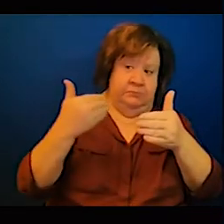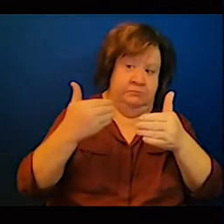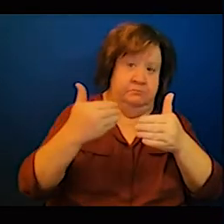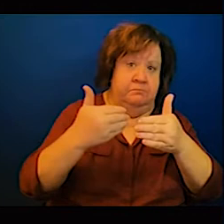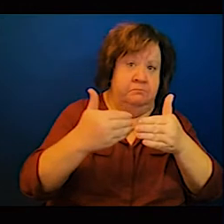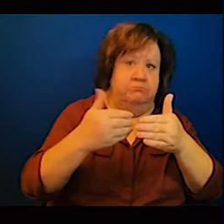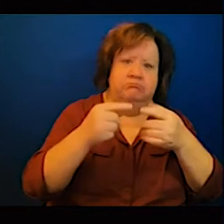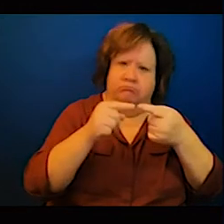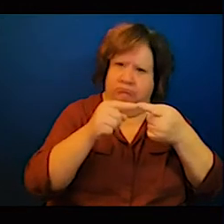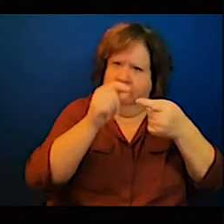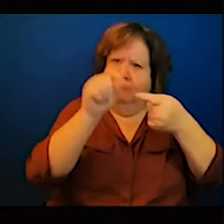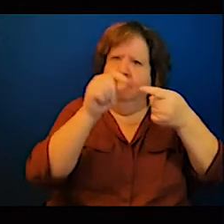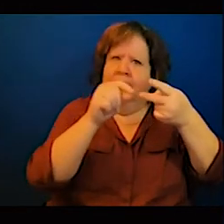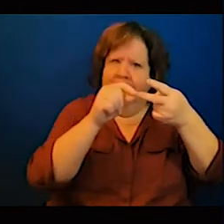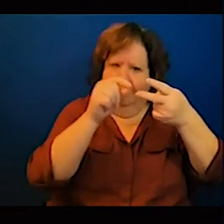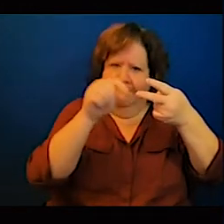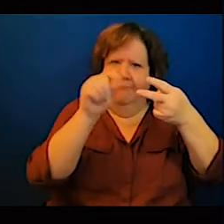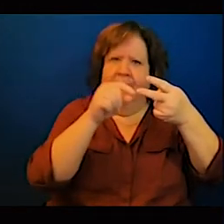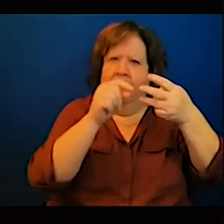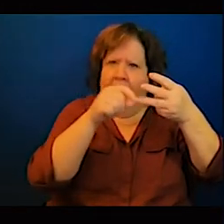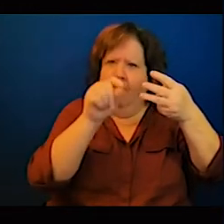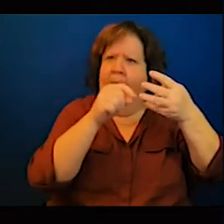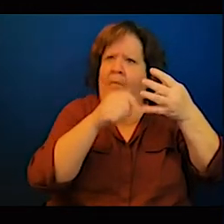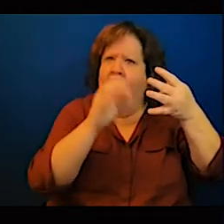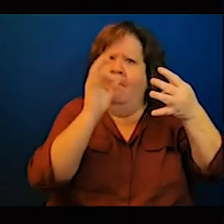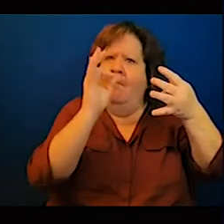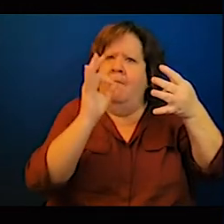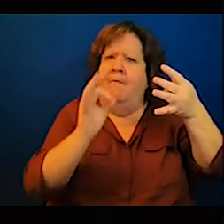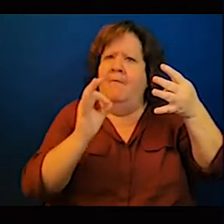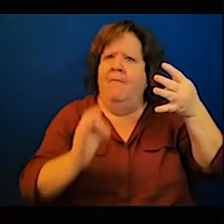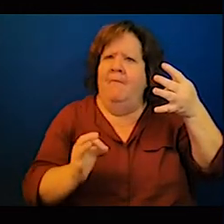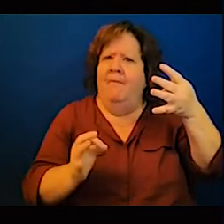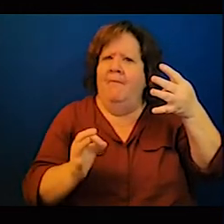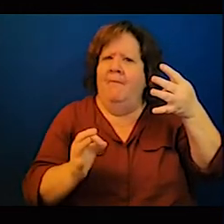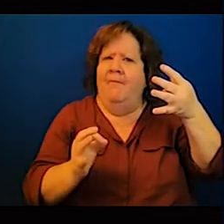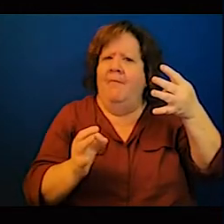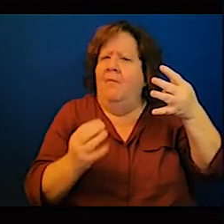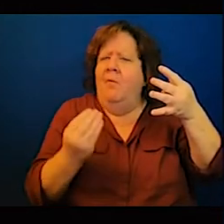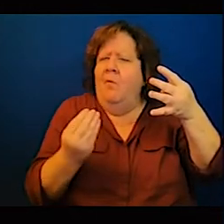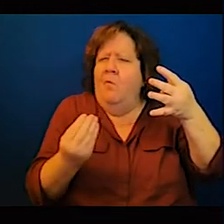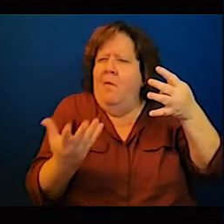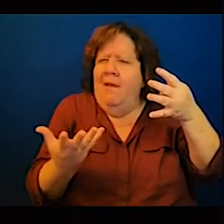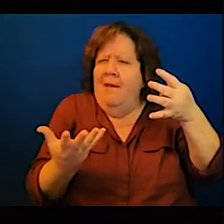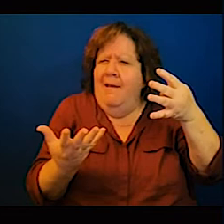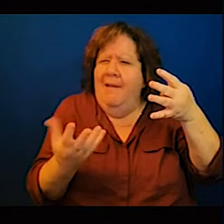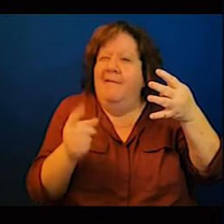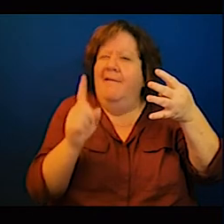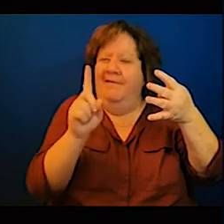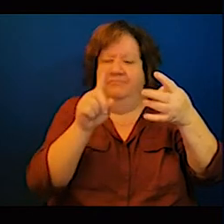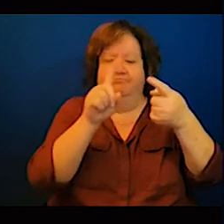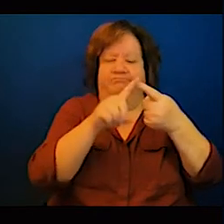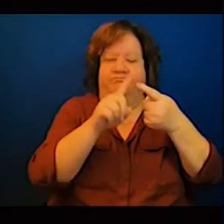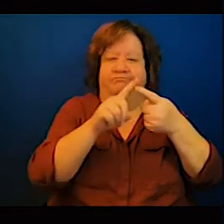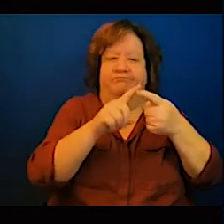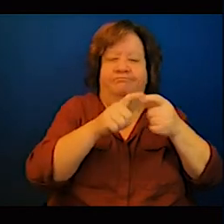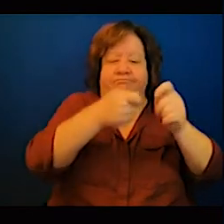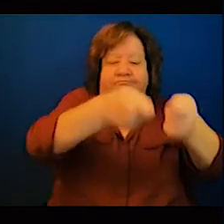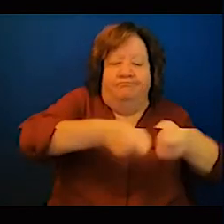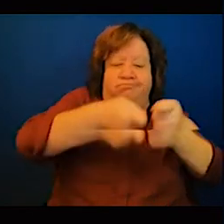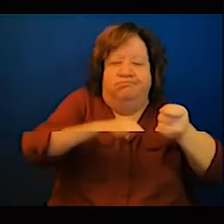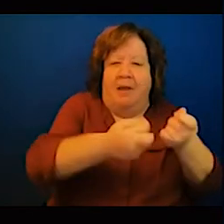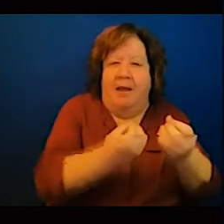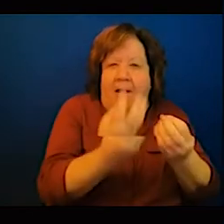and this department that responsible for climate change mitigations and adaptations